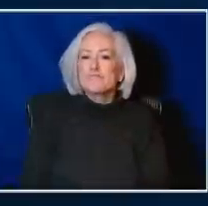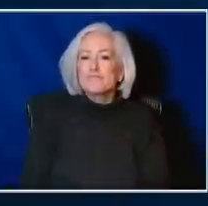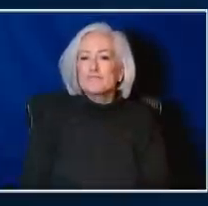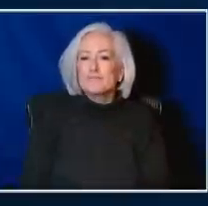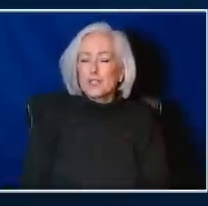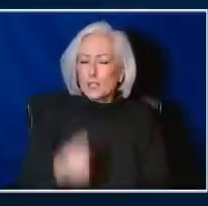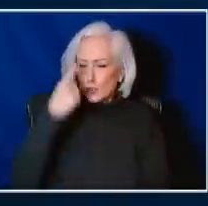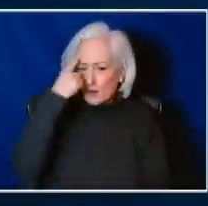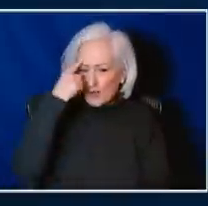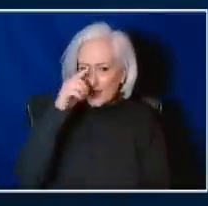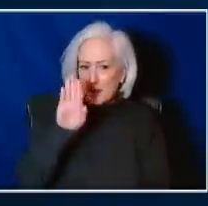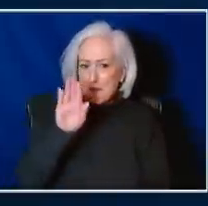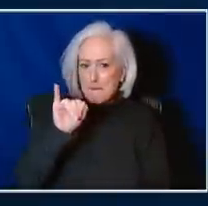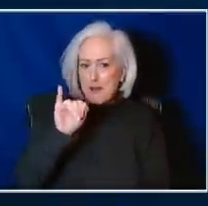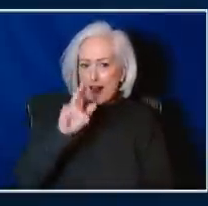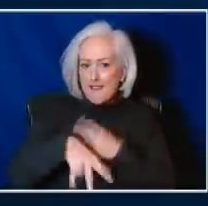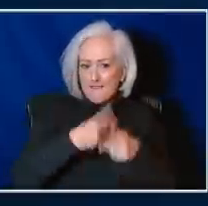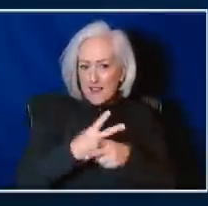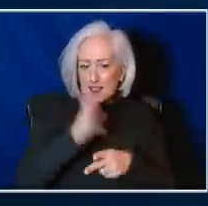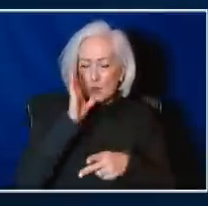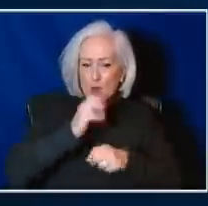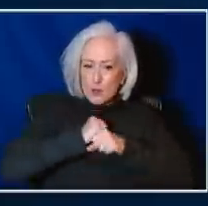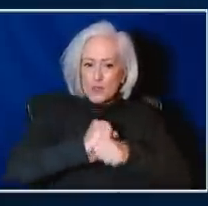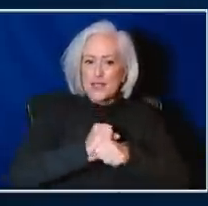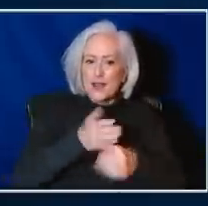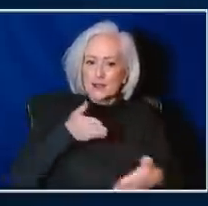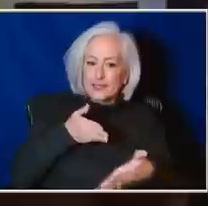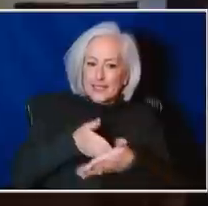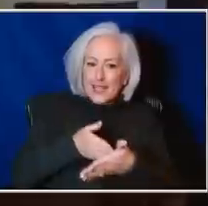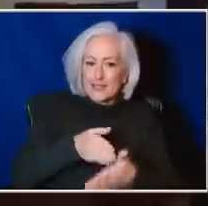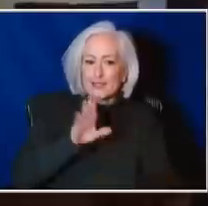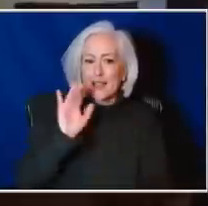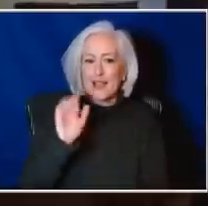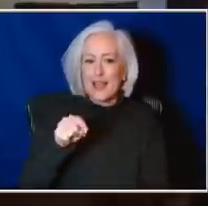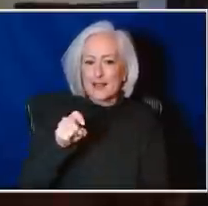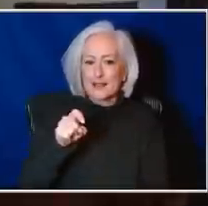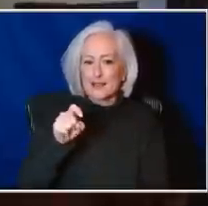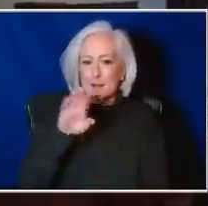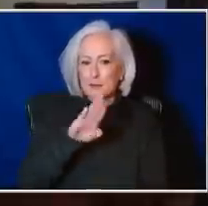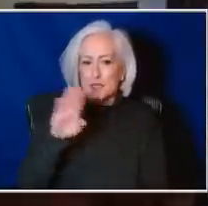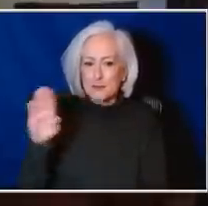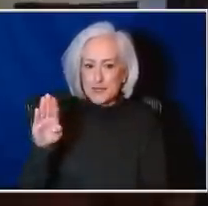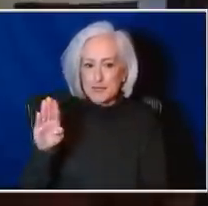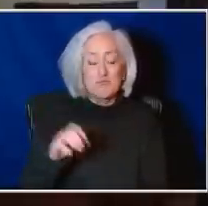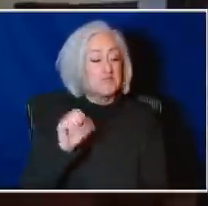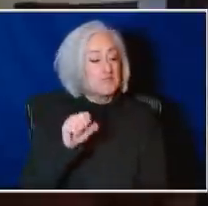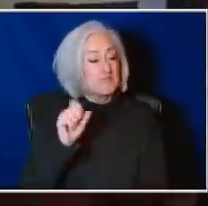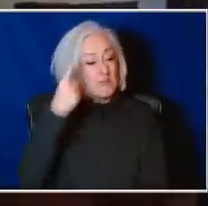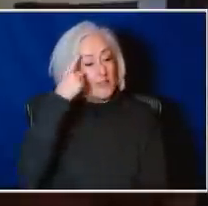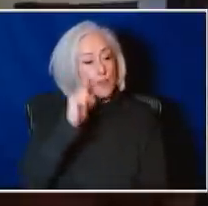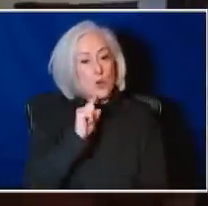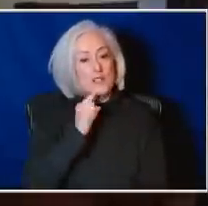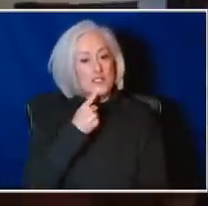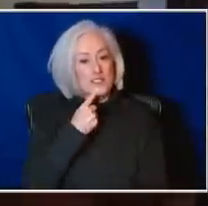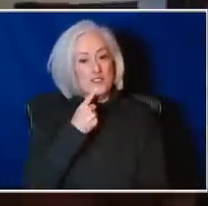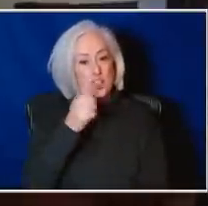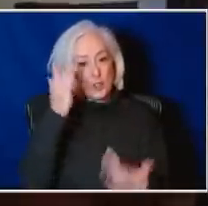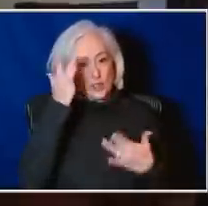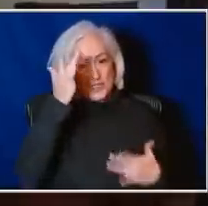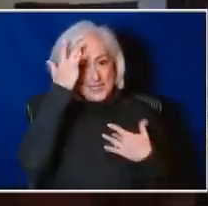still help protect against the XBB variant? I think so in the sense of severe disease, in the sense of